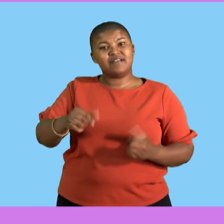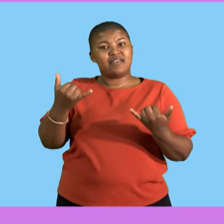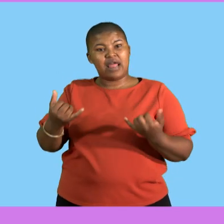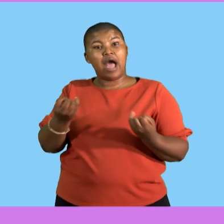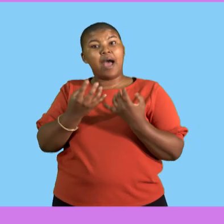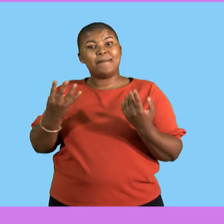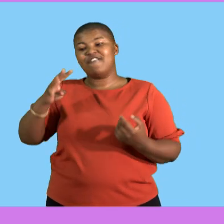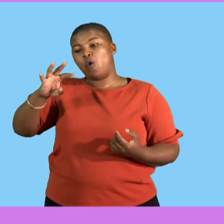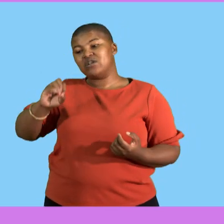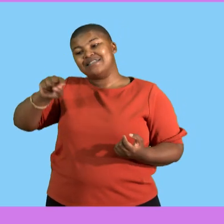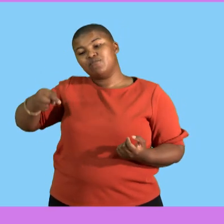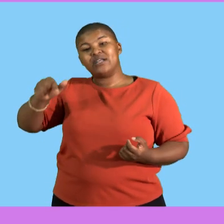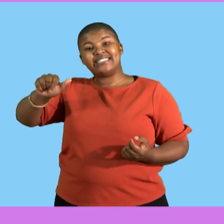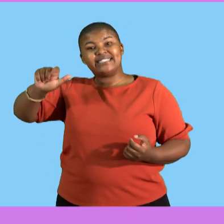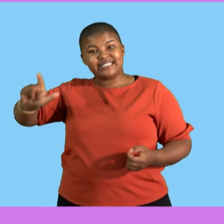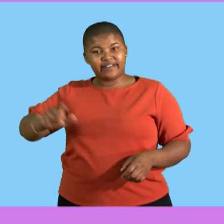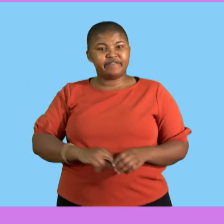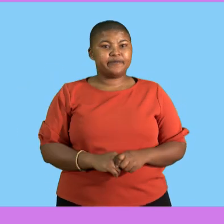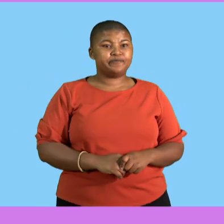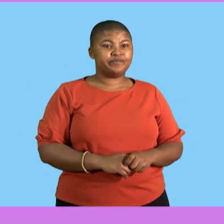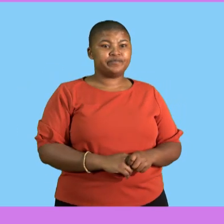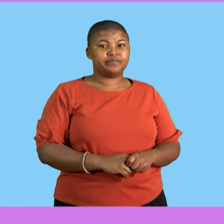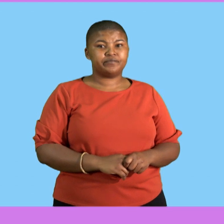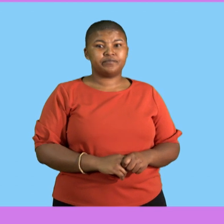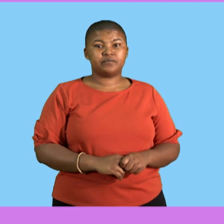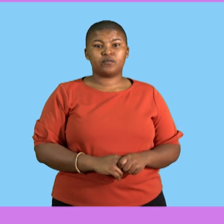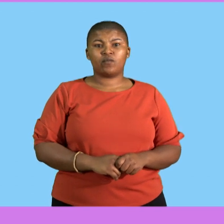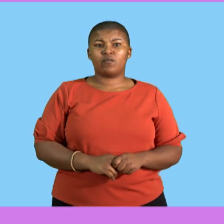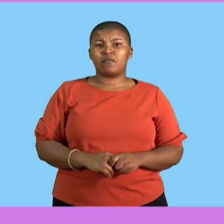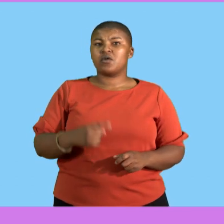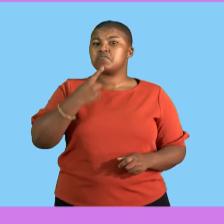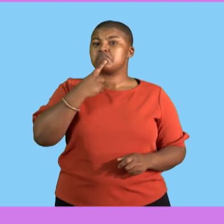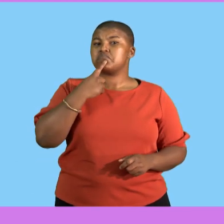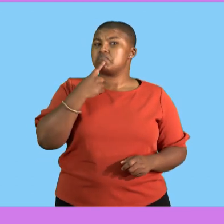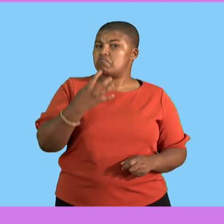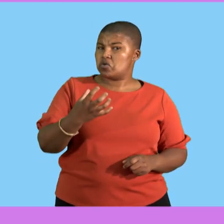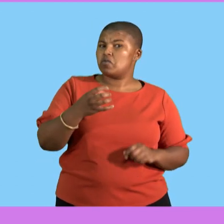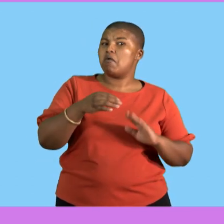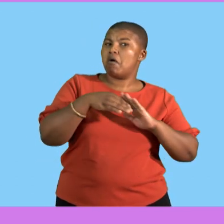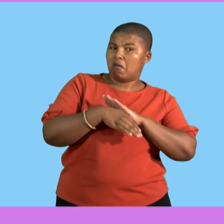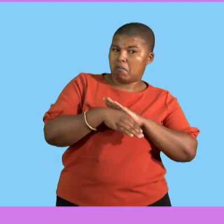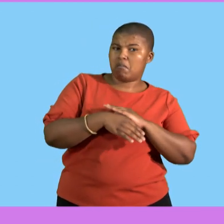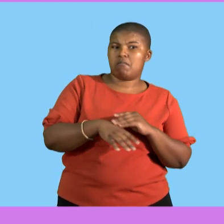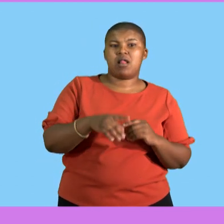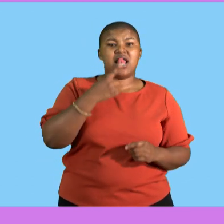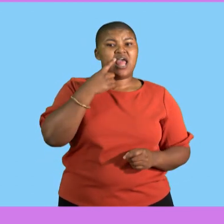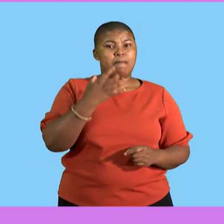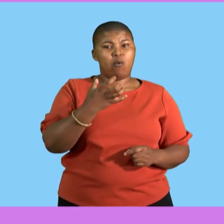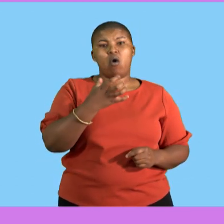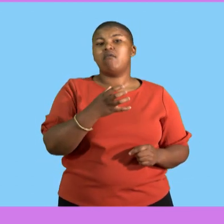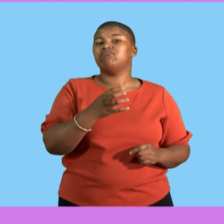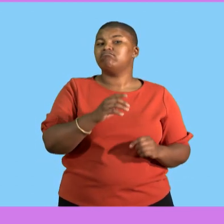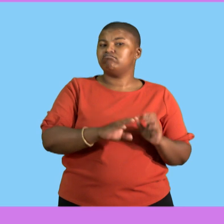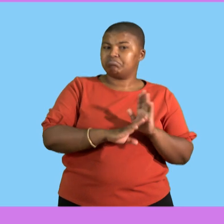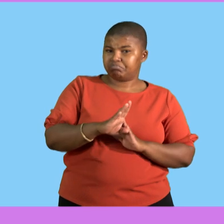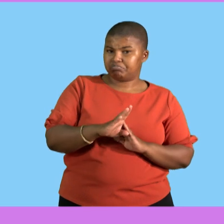.67. The tomatoes actually went down. The lemons went up and the potatoes